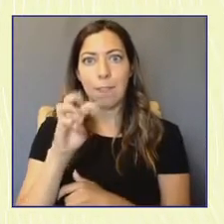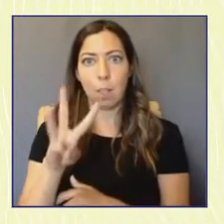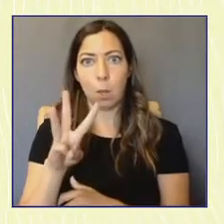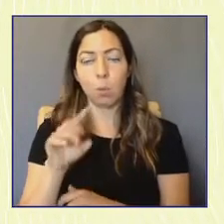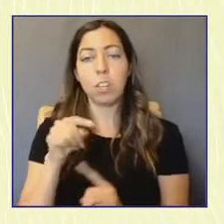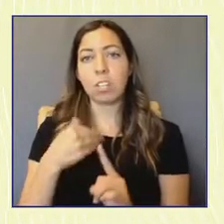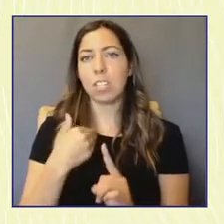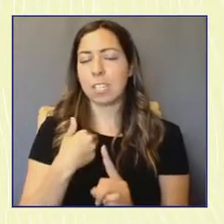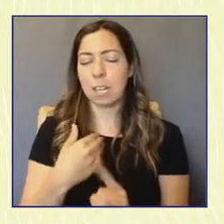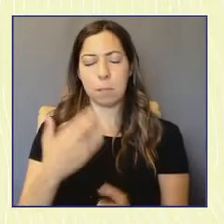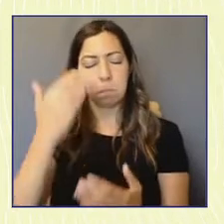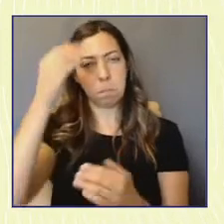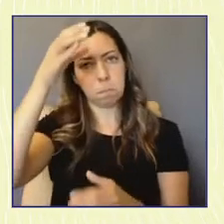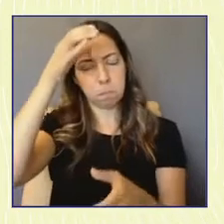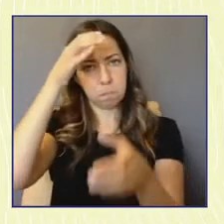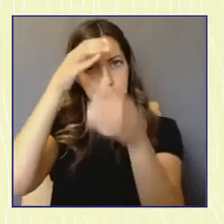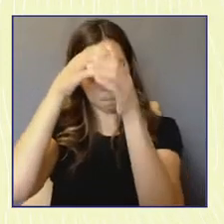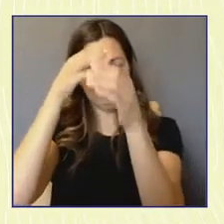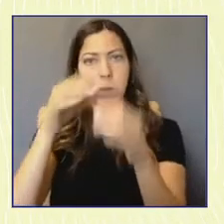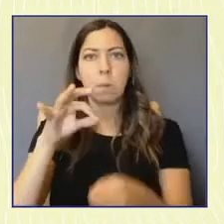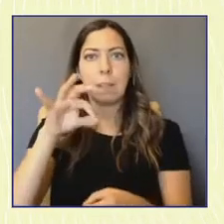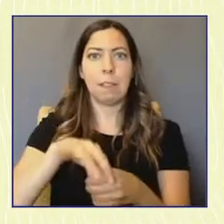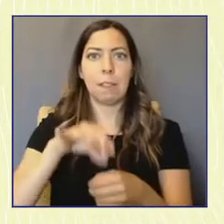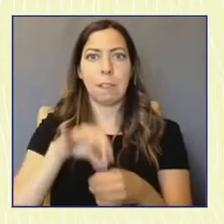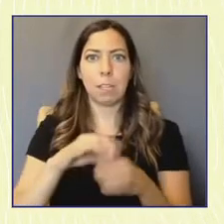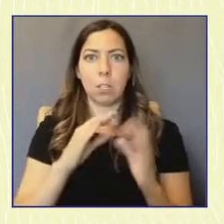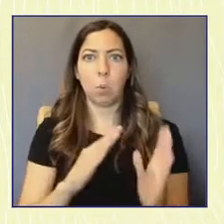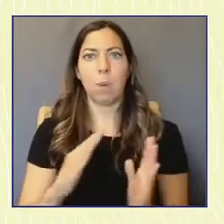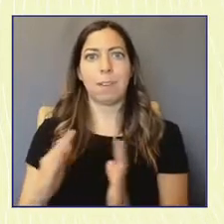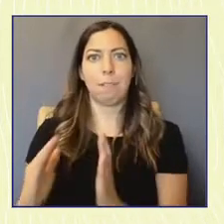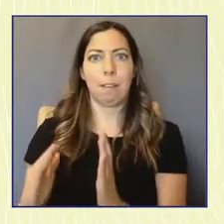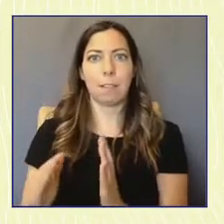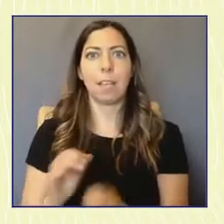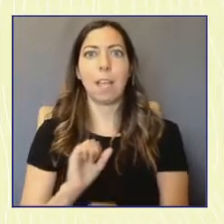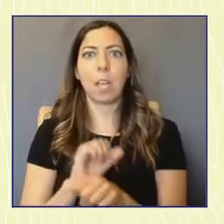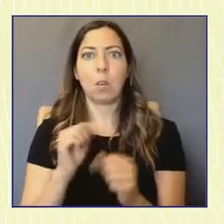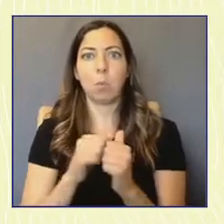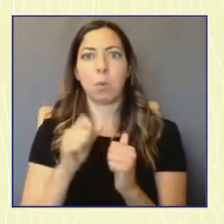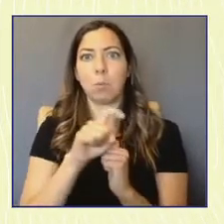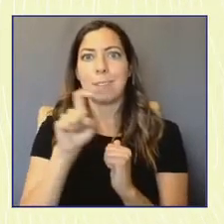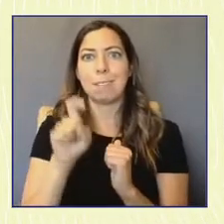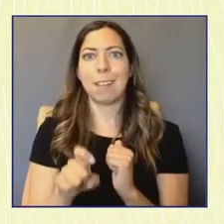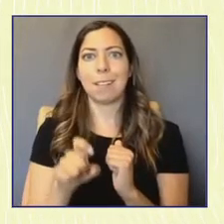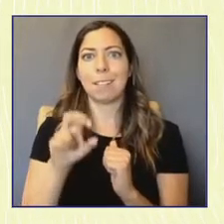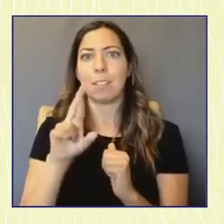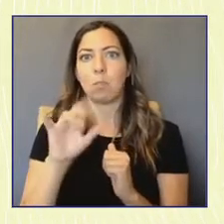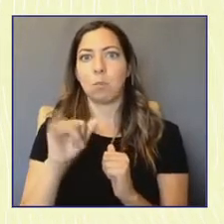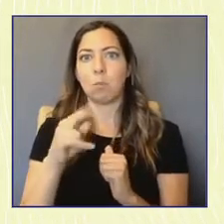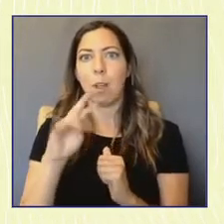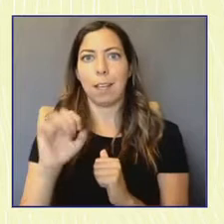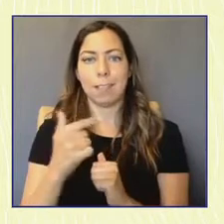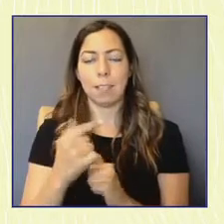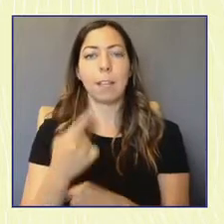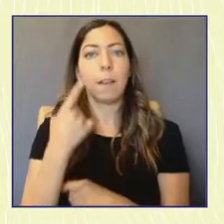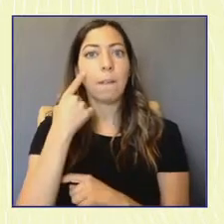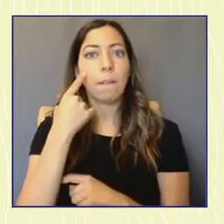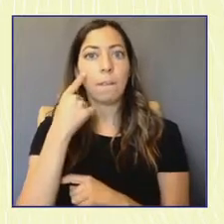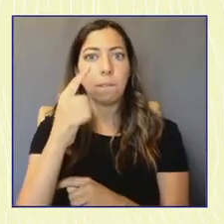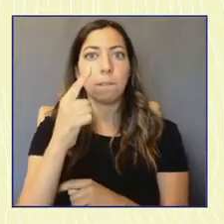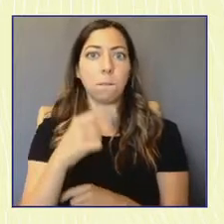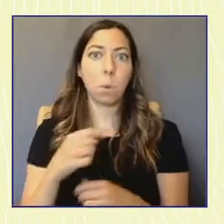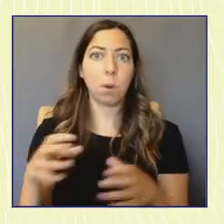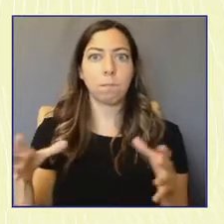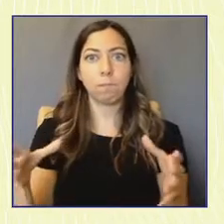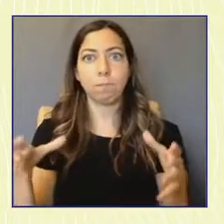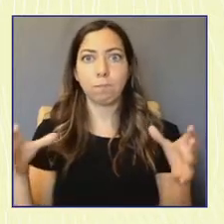electoral organizing experience and most recently worked with Texas Rising, leading voter registration efforts in the Valley. She is